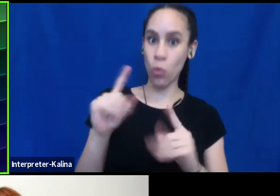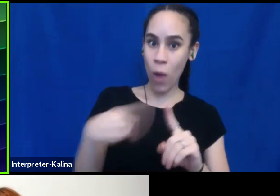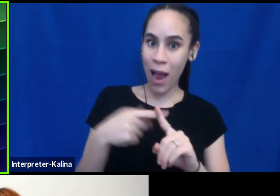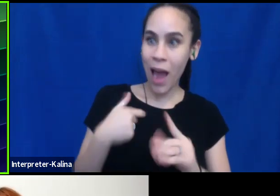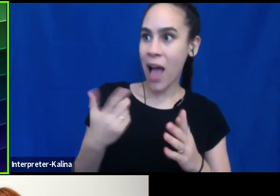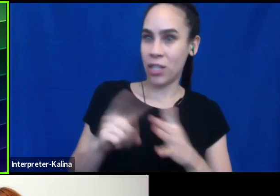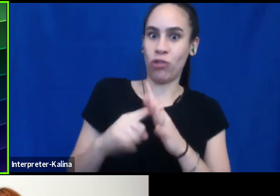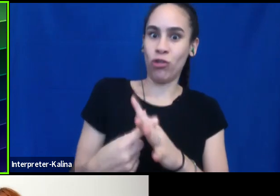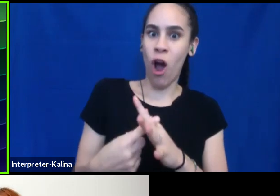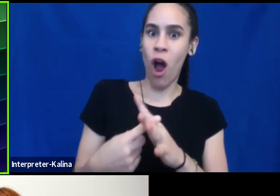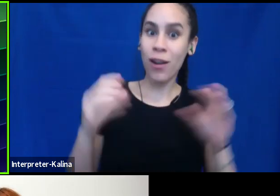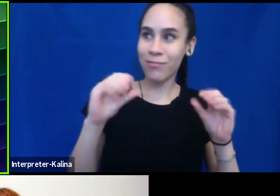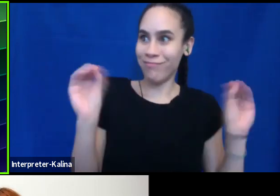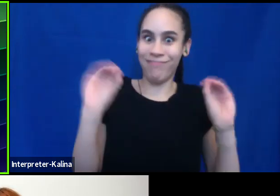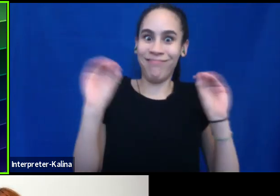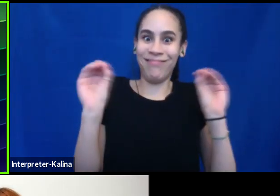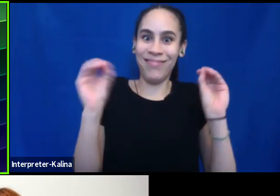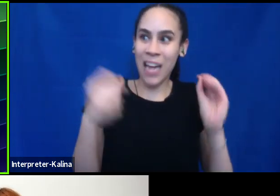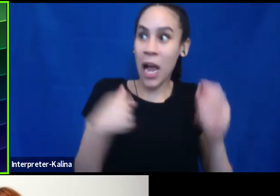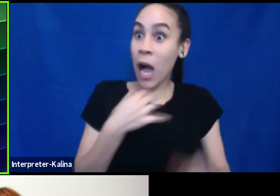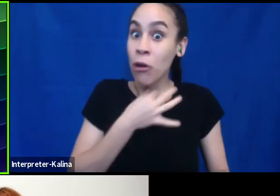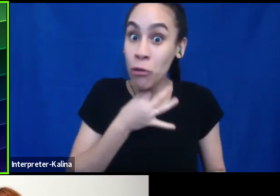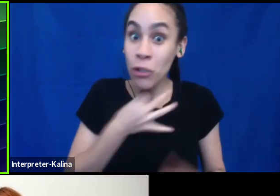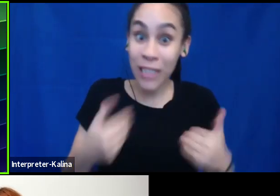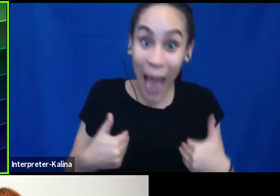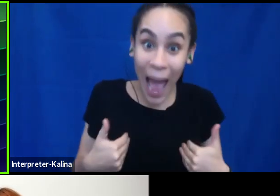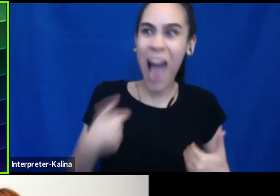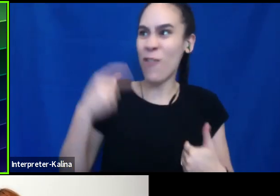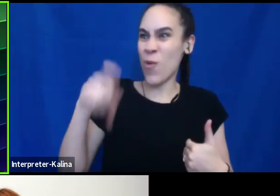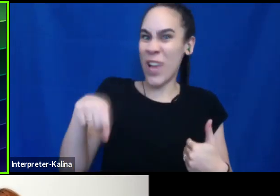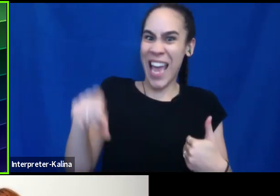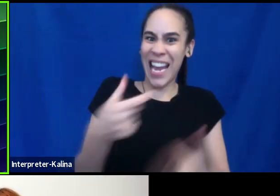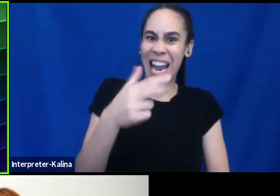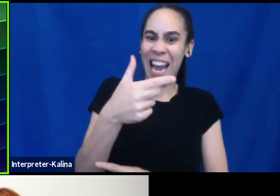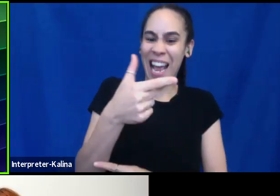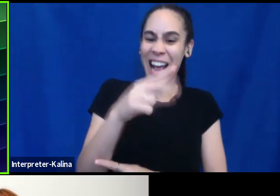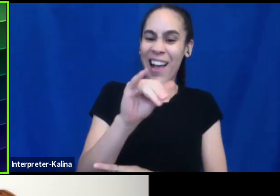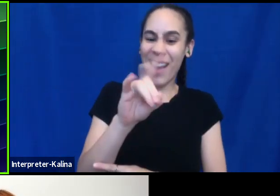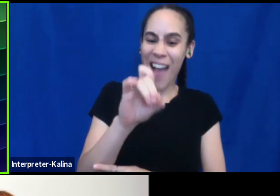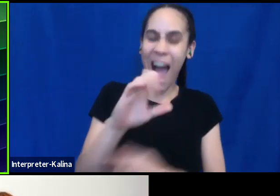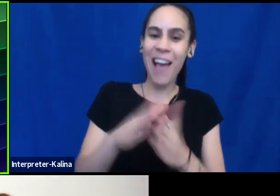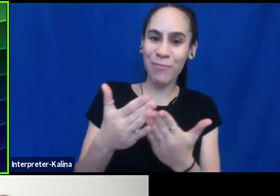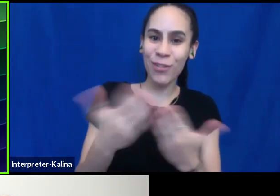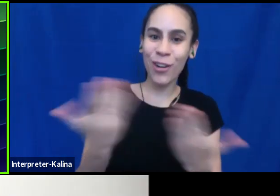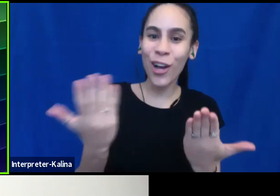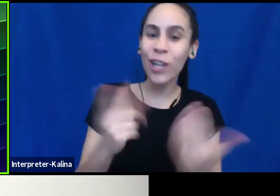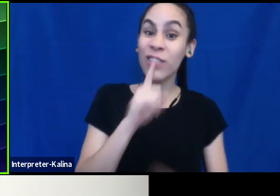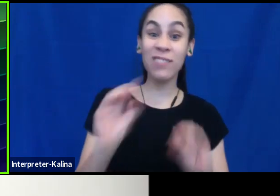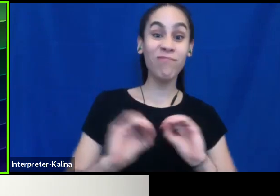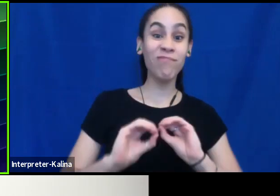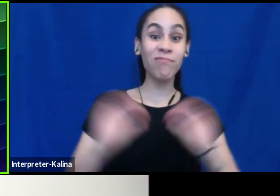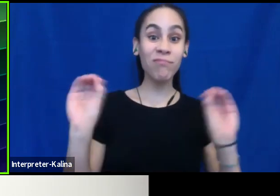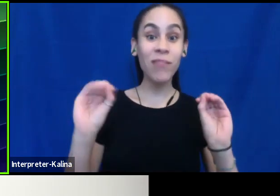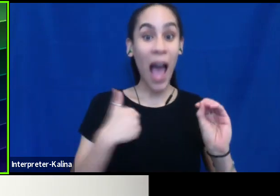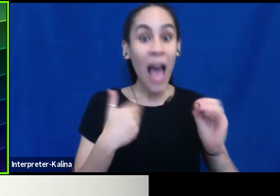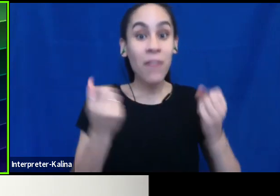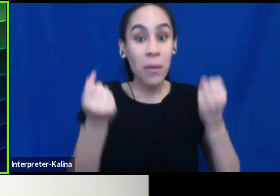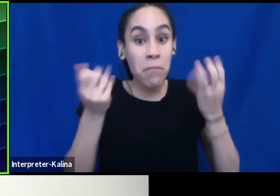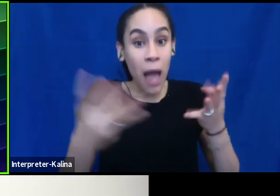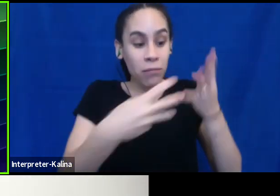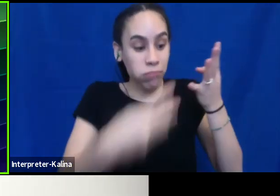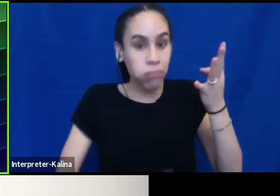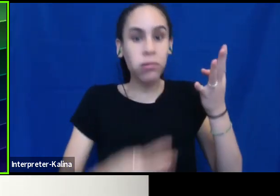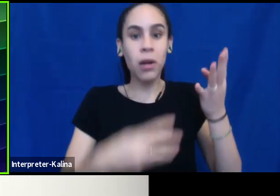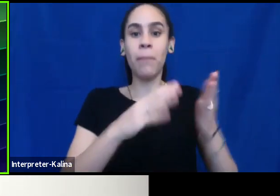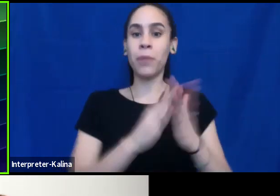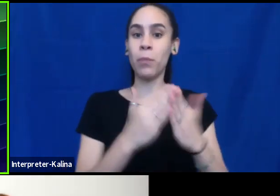whether, you know, this thing existed. Cause I felt like we need a guidebook out there. Um, and it really didn't, there were a lot of books out there that, that were for